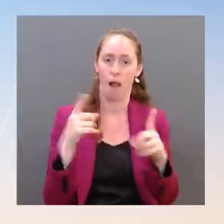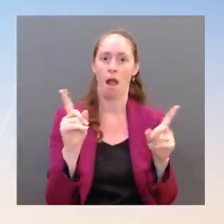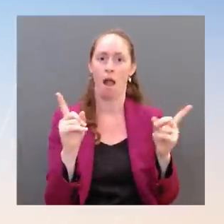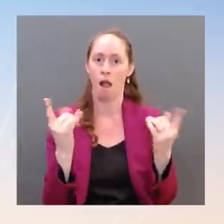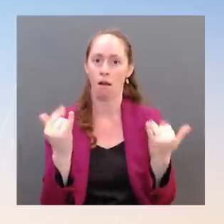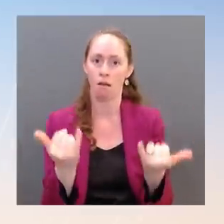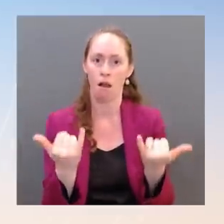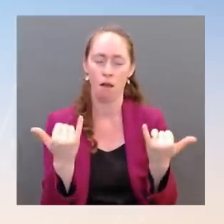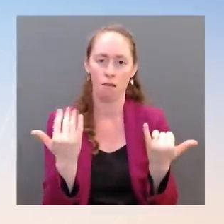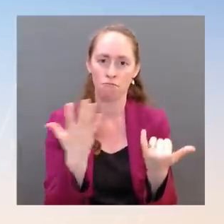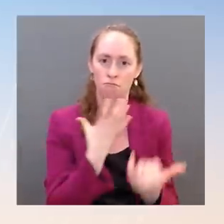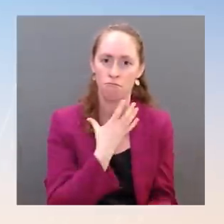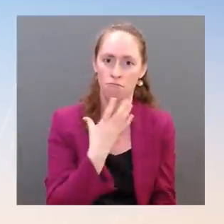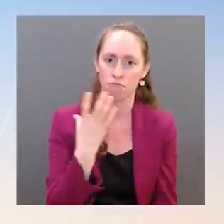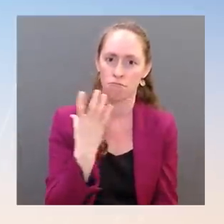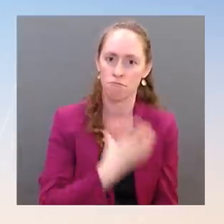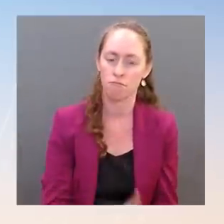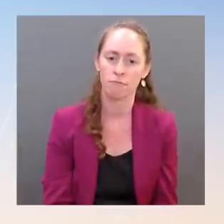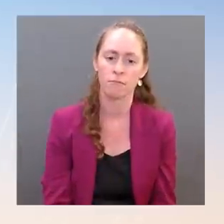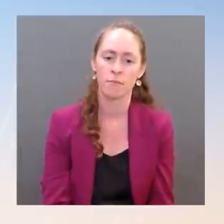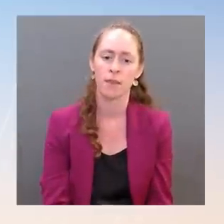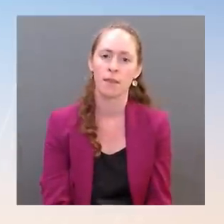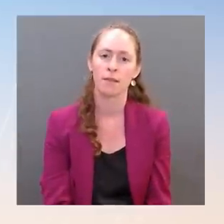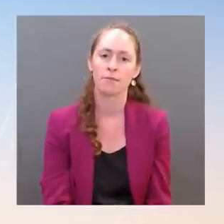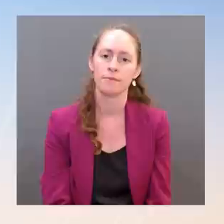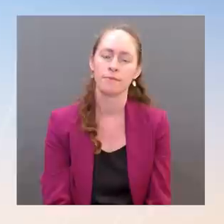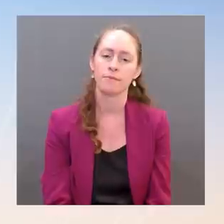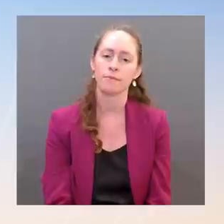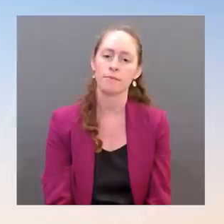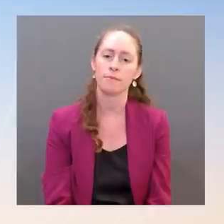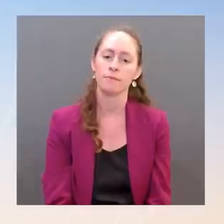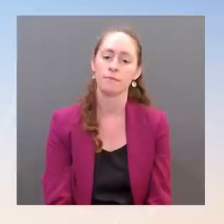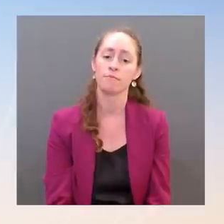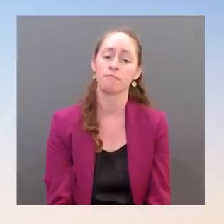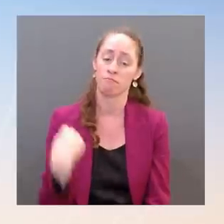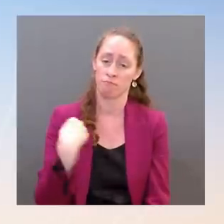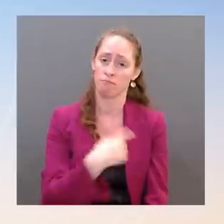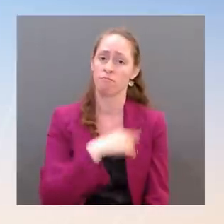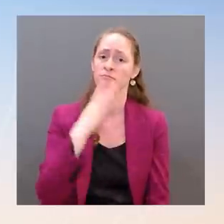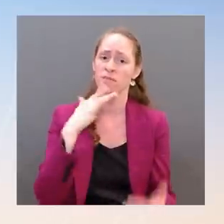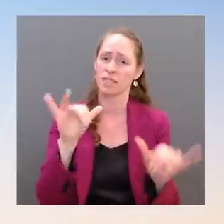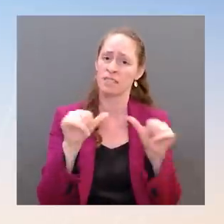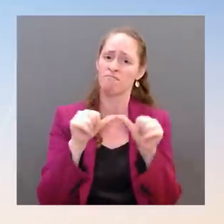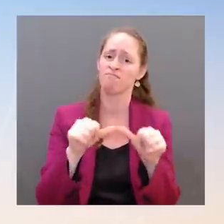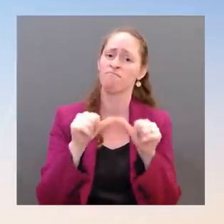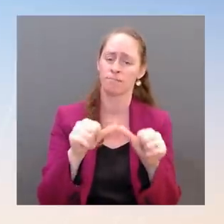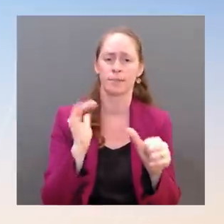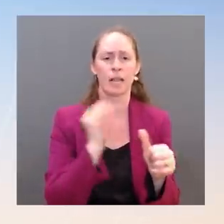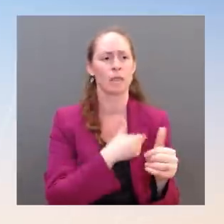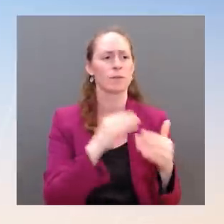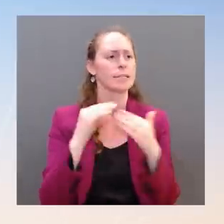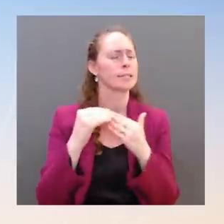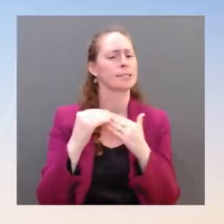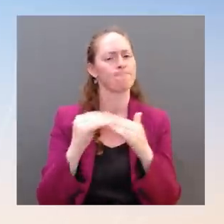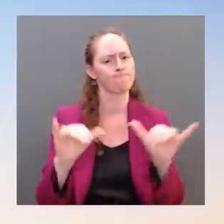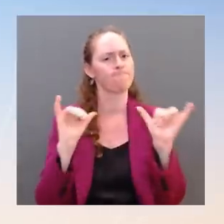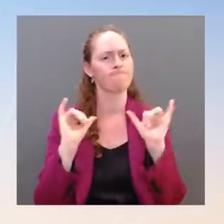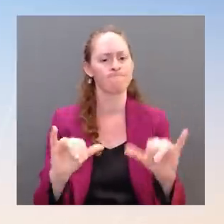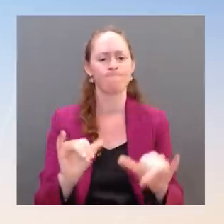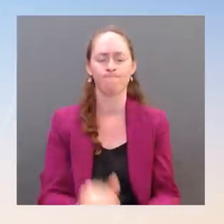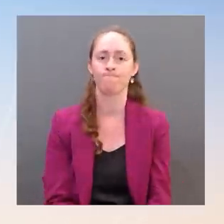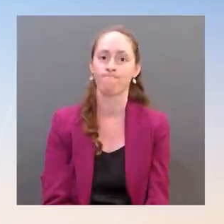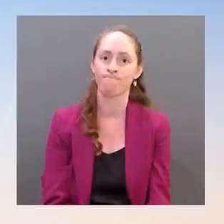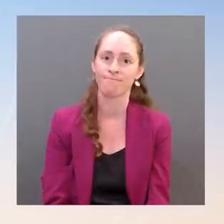something that we need to be — continue to be a leader on, and that's what he believes. And it's important to — to make sure that we protect